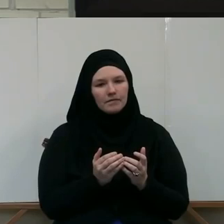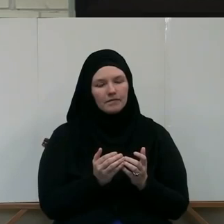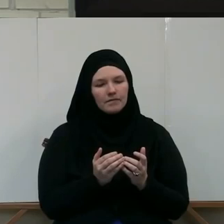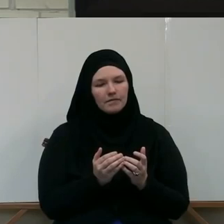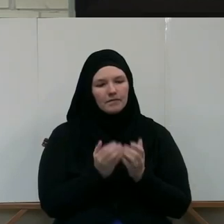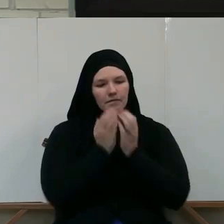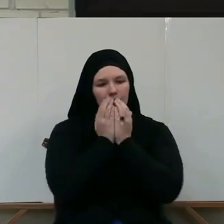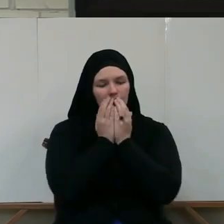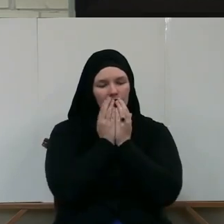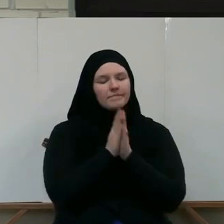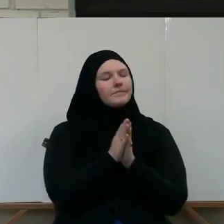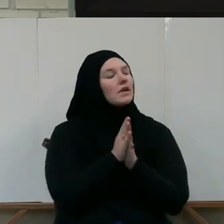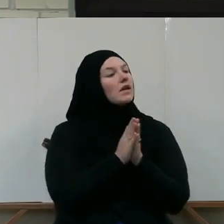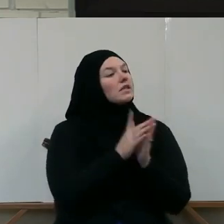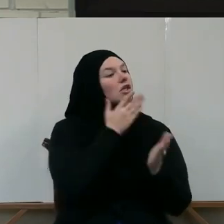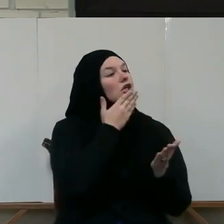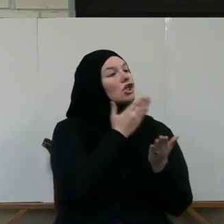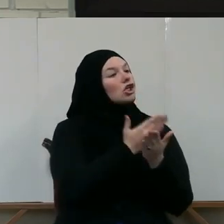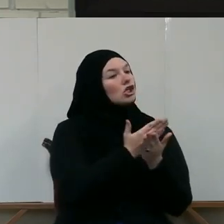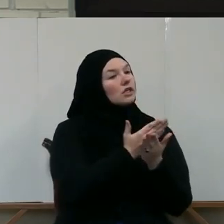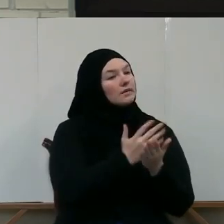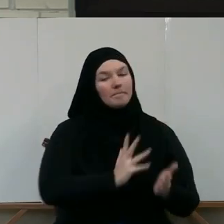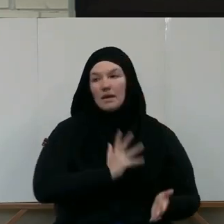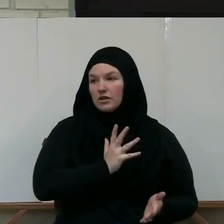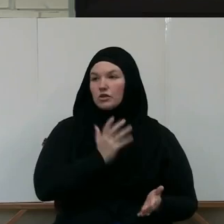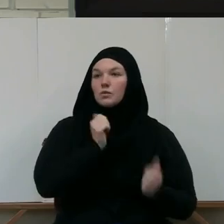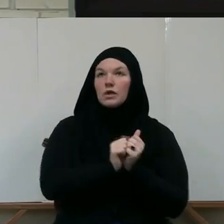Good manners With Allah